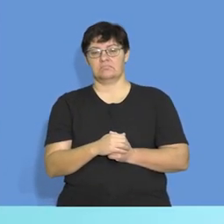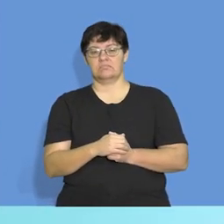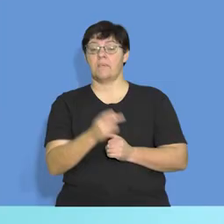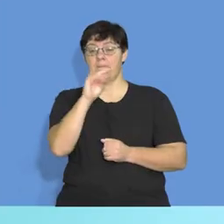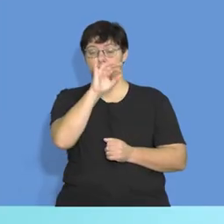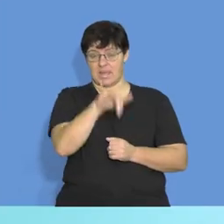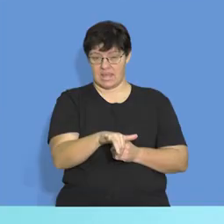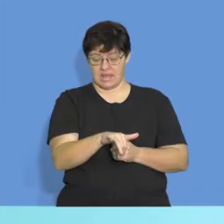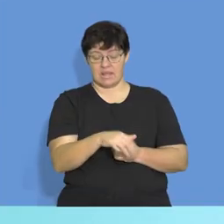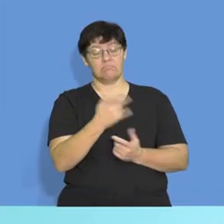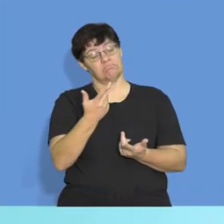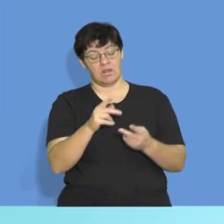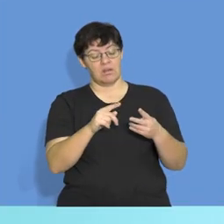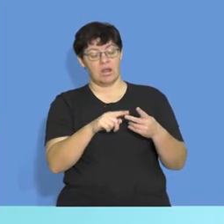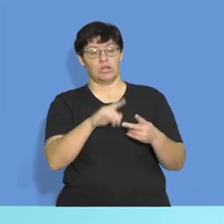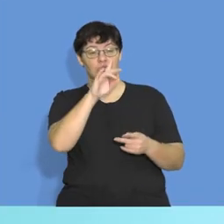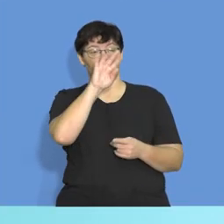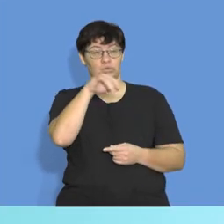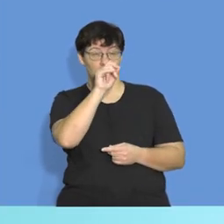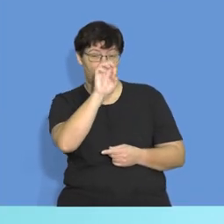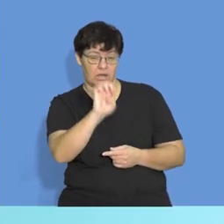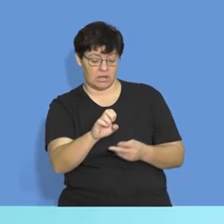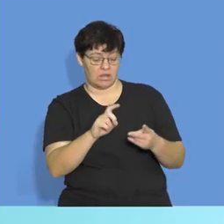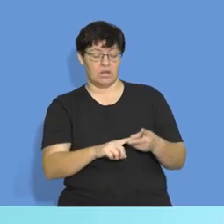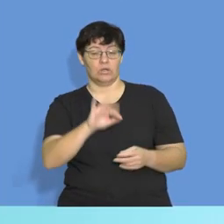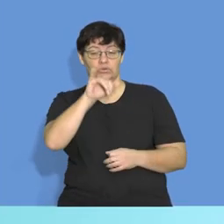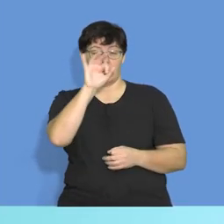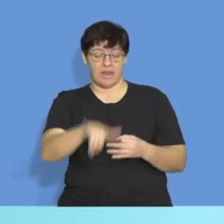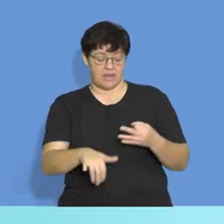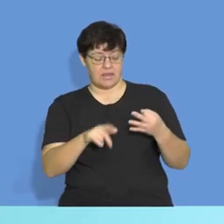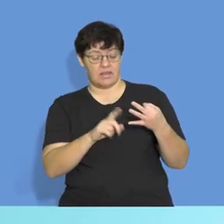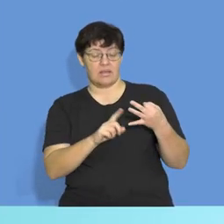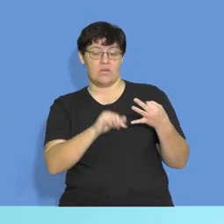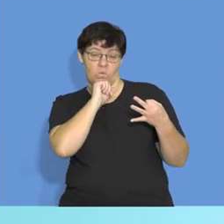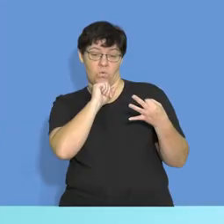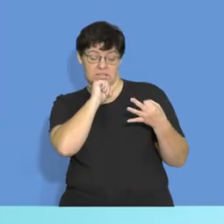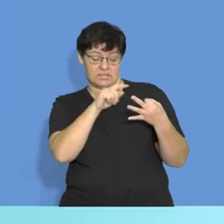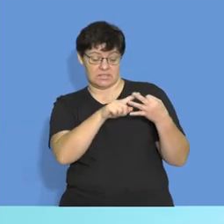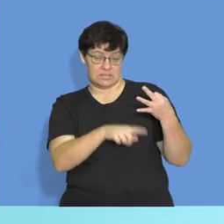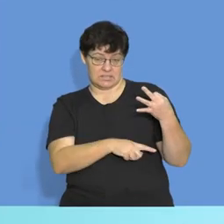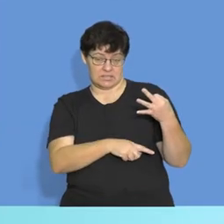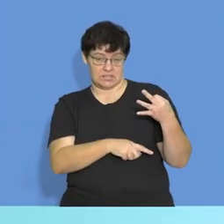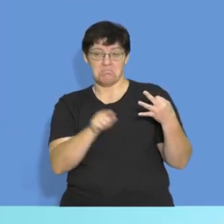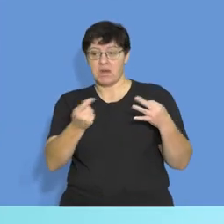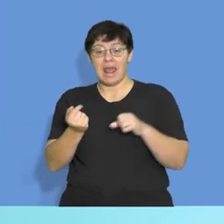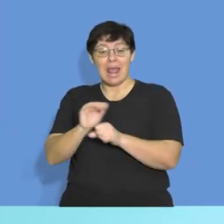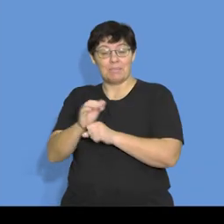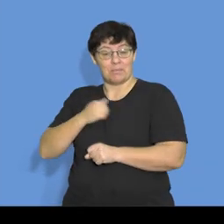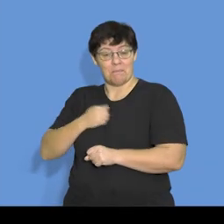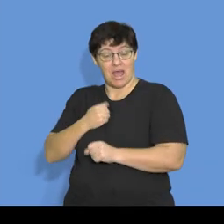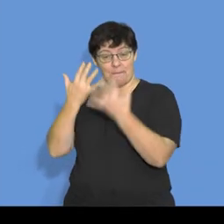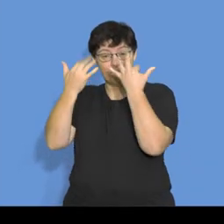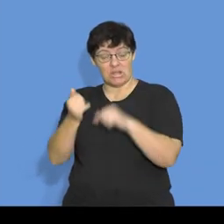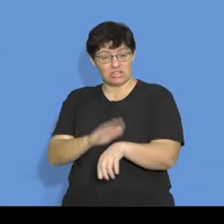June, July, and August. So obviously this is not going to impact on your